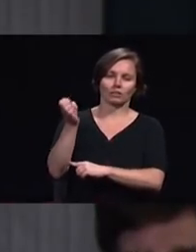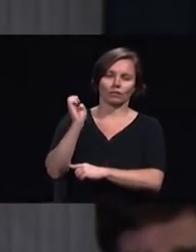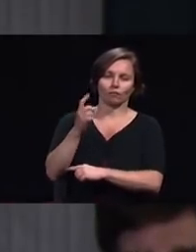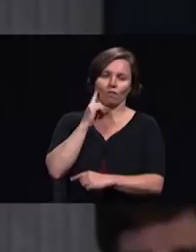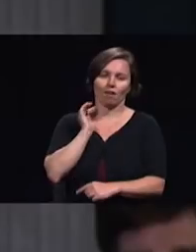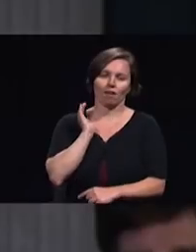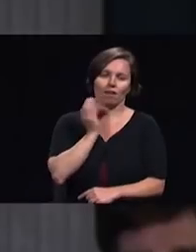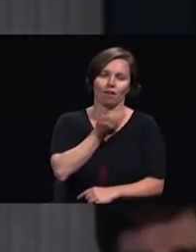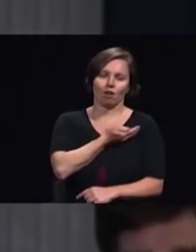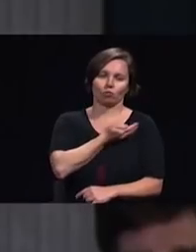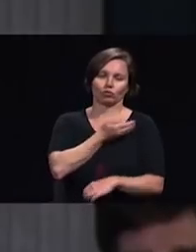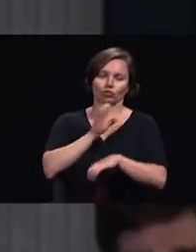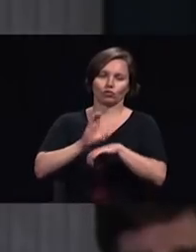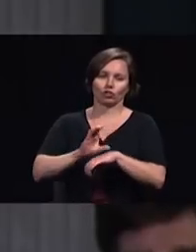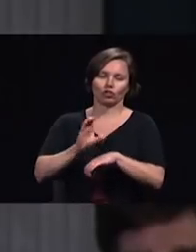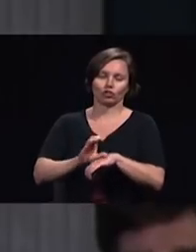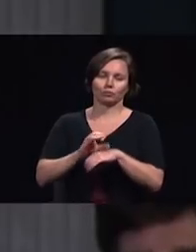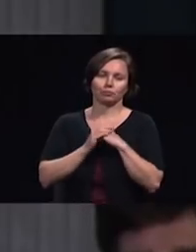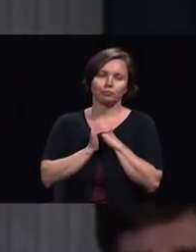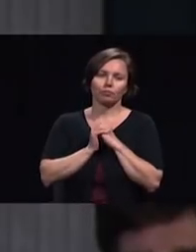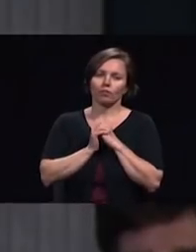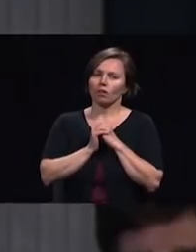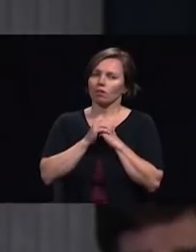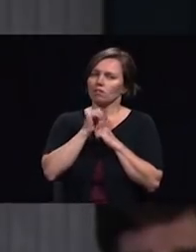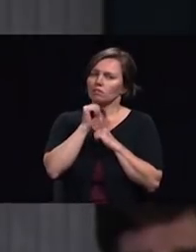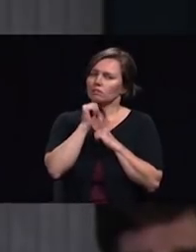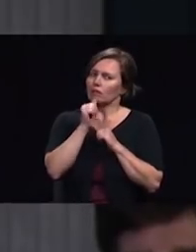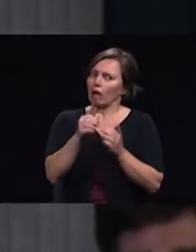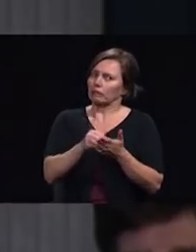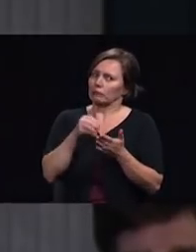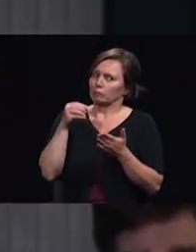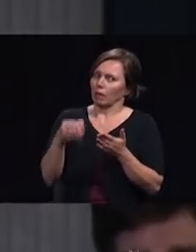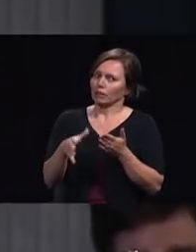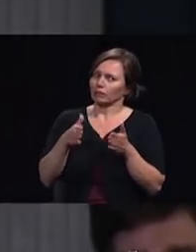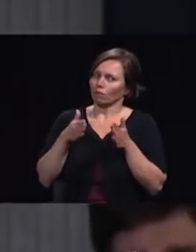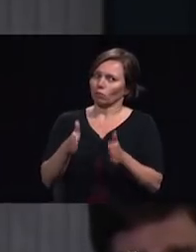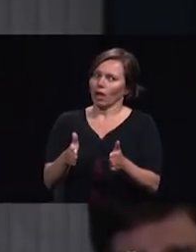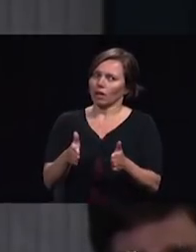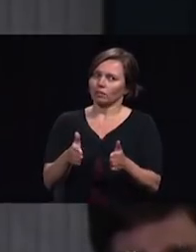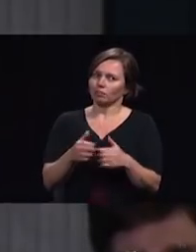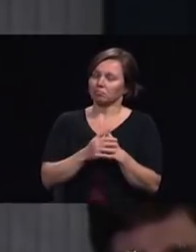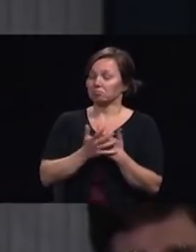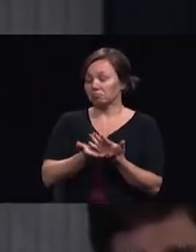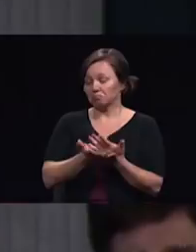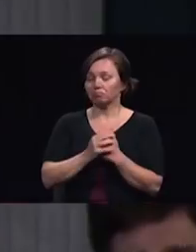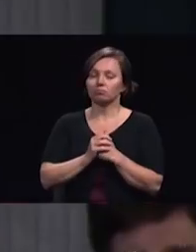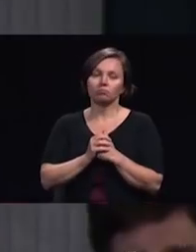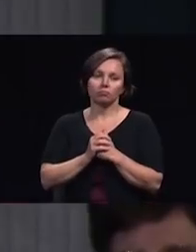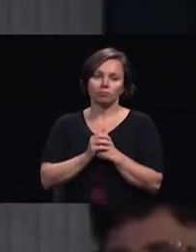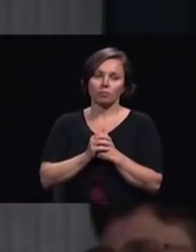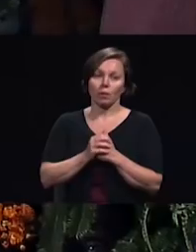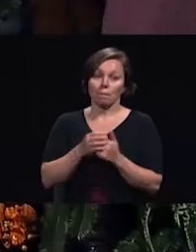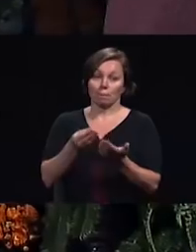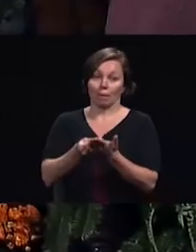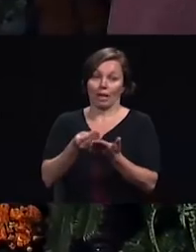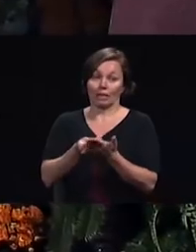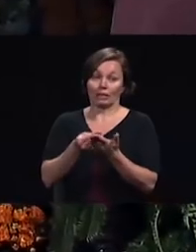and the less expensive way treasurers were my best friends and never asked for money